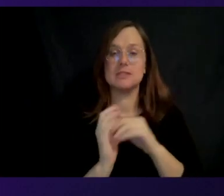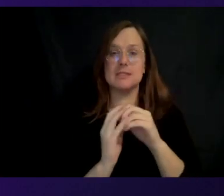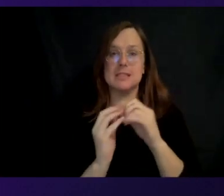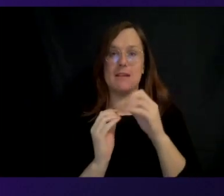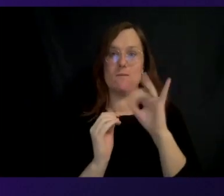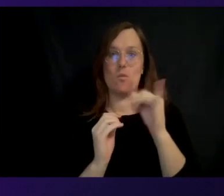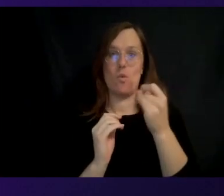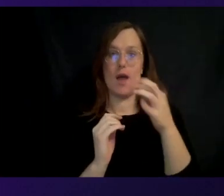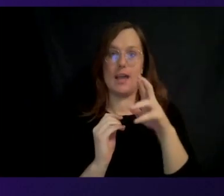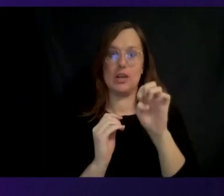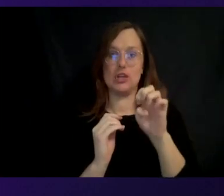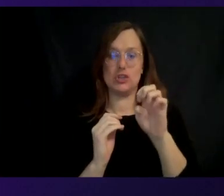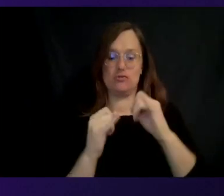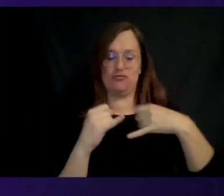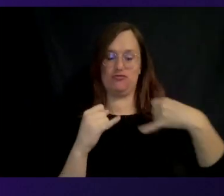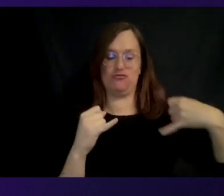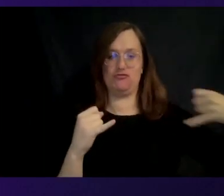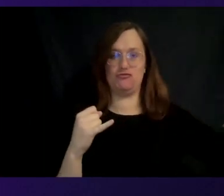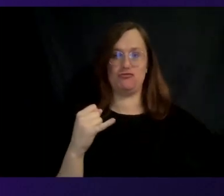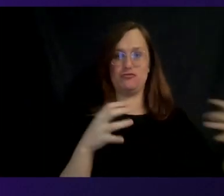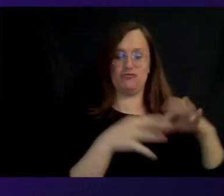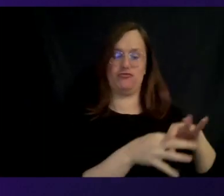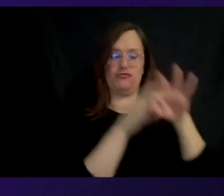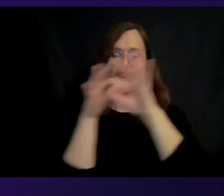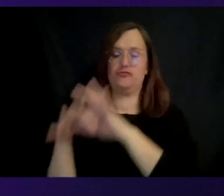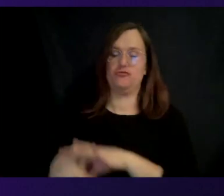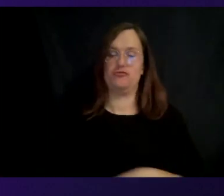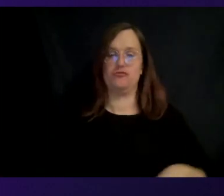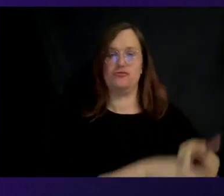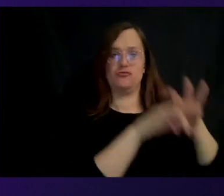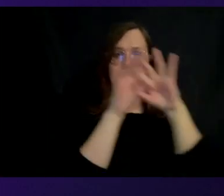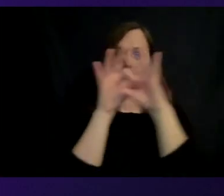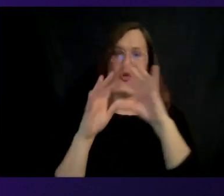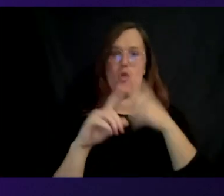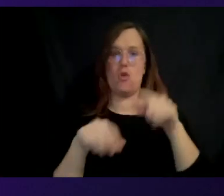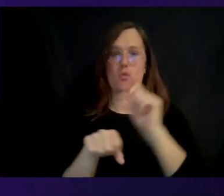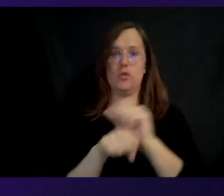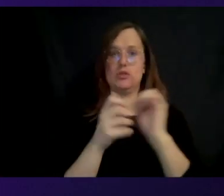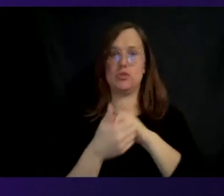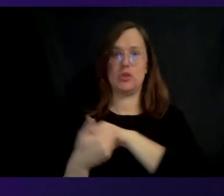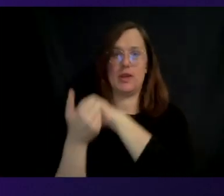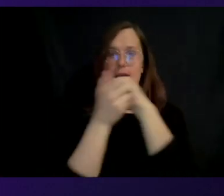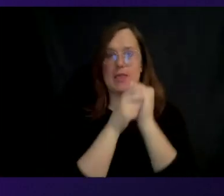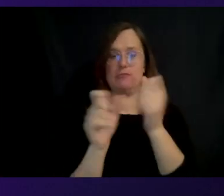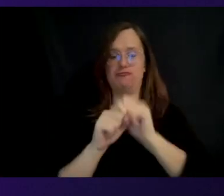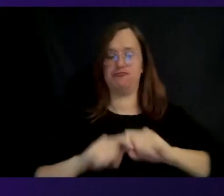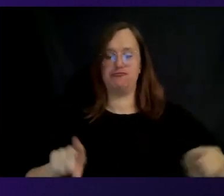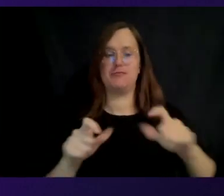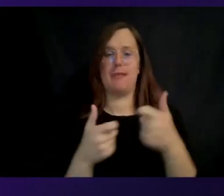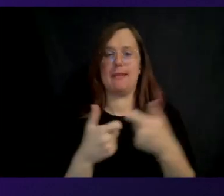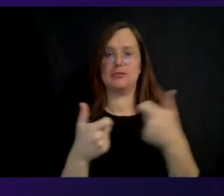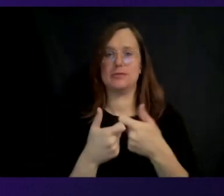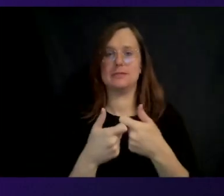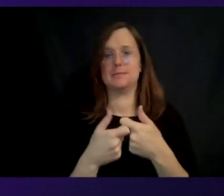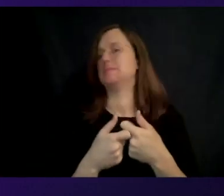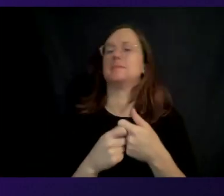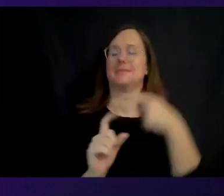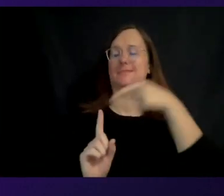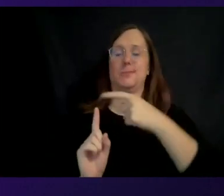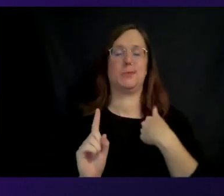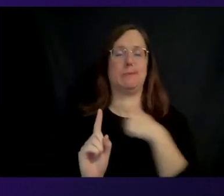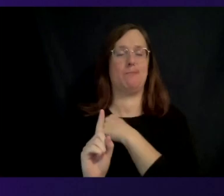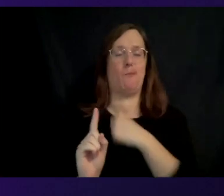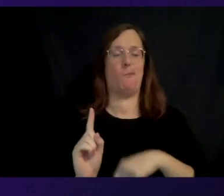80 layers to connect all these transistors and getting to work and get all the electricity to do. And it's one of the things we're most proud of.